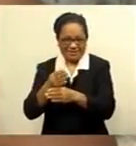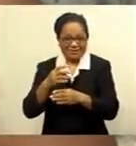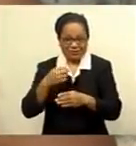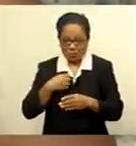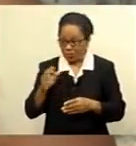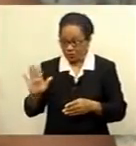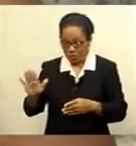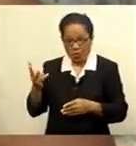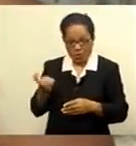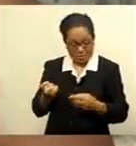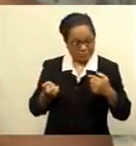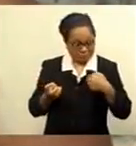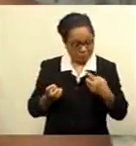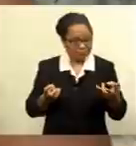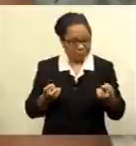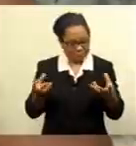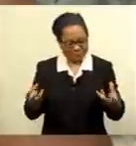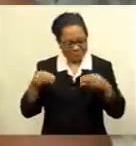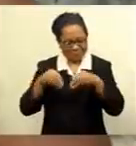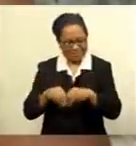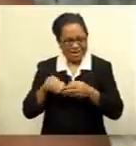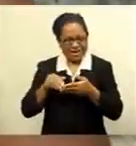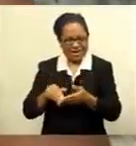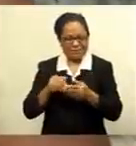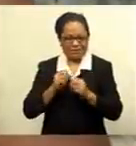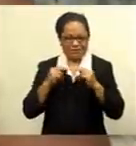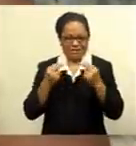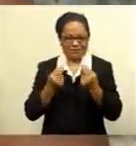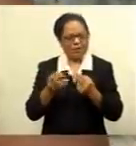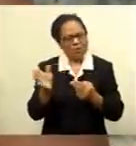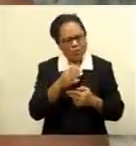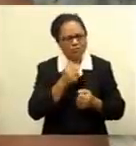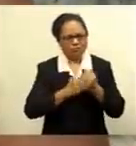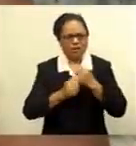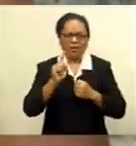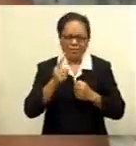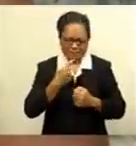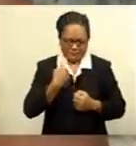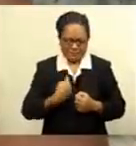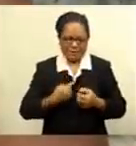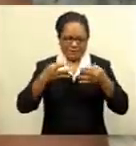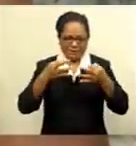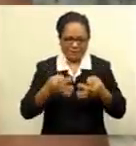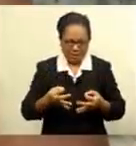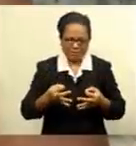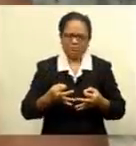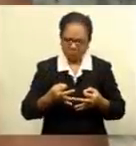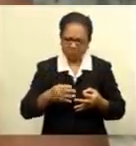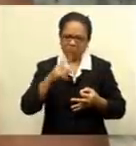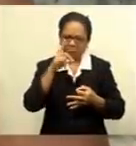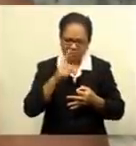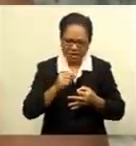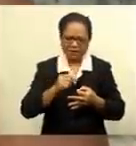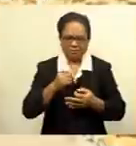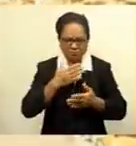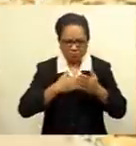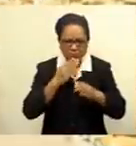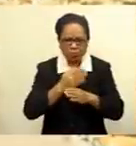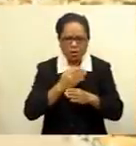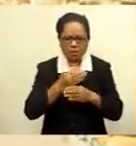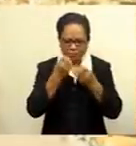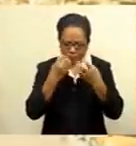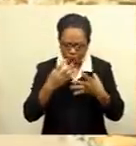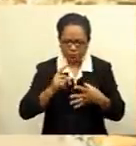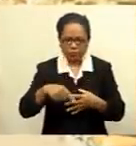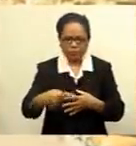period. Everyone is struggling now, but it's up to us to make that change and be in control of what we want to achieve. The